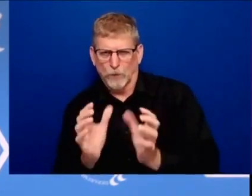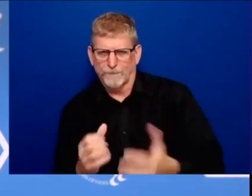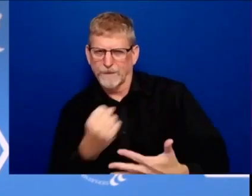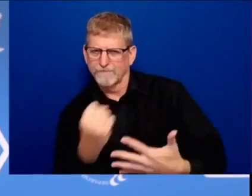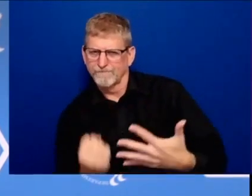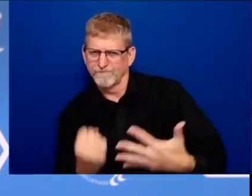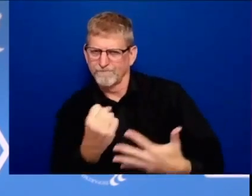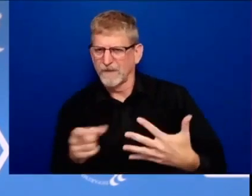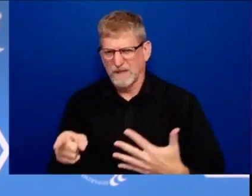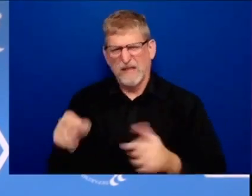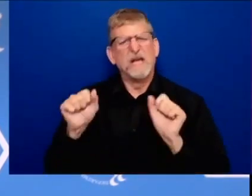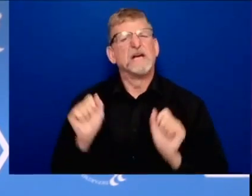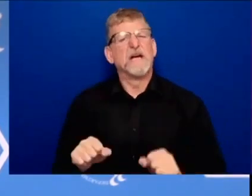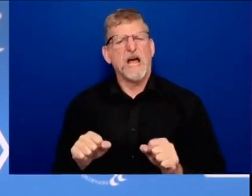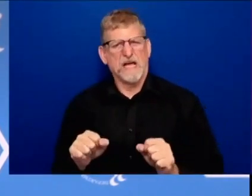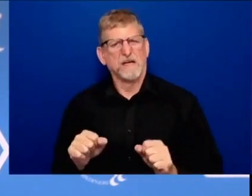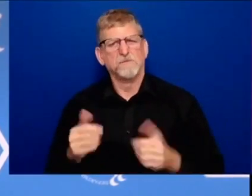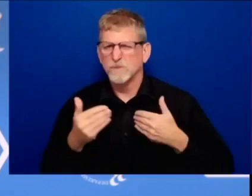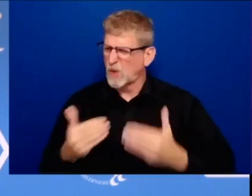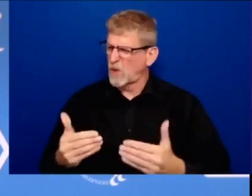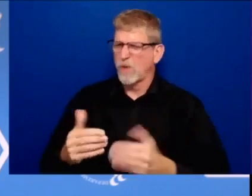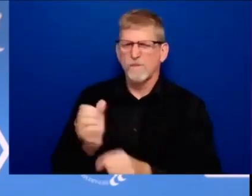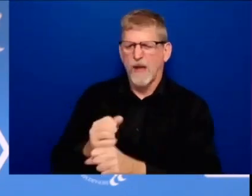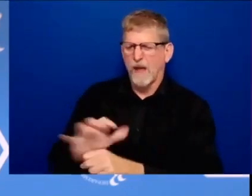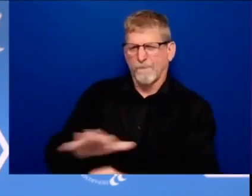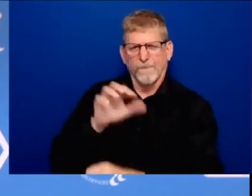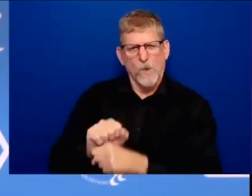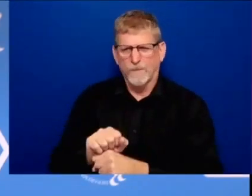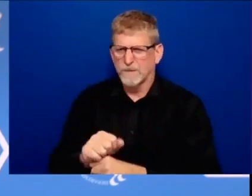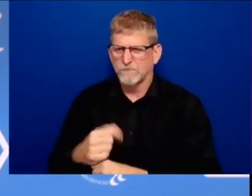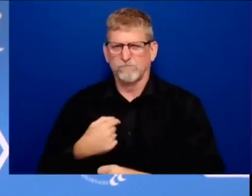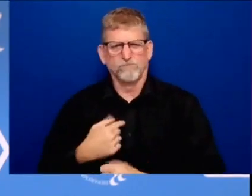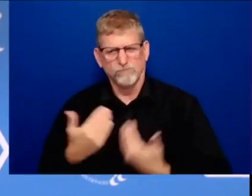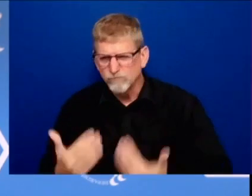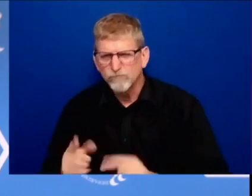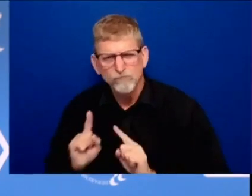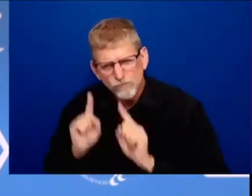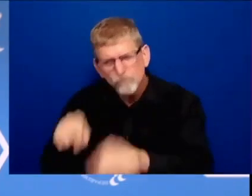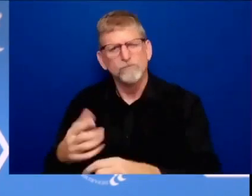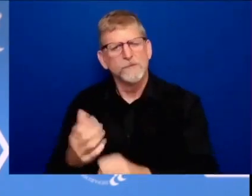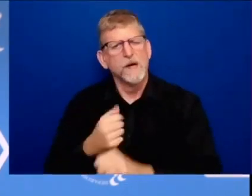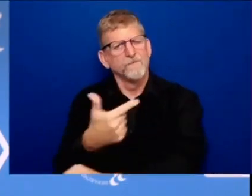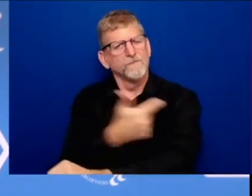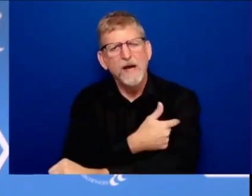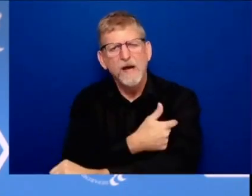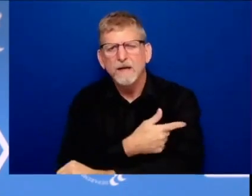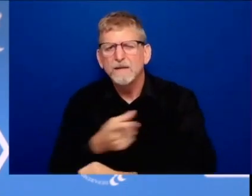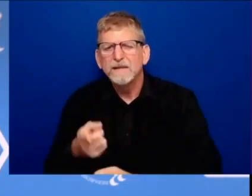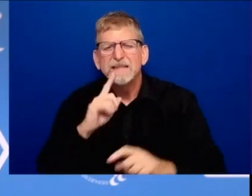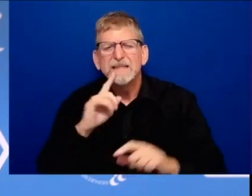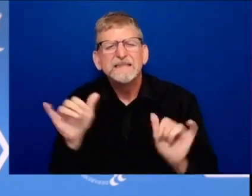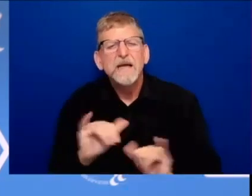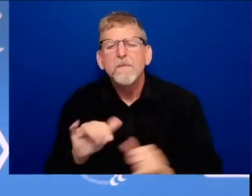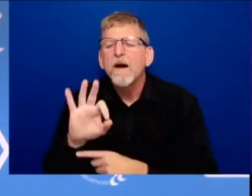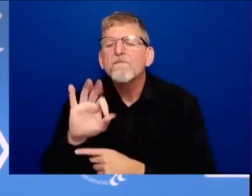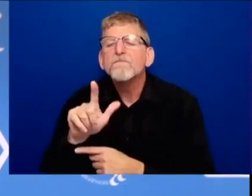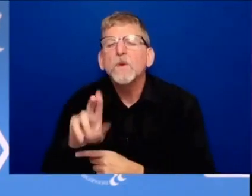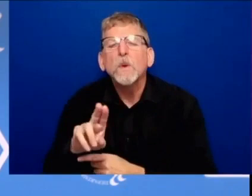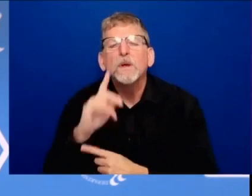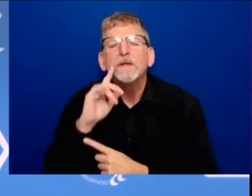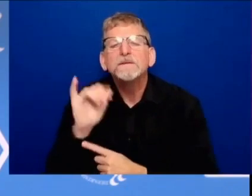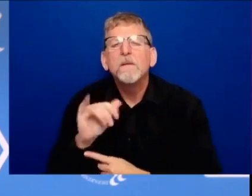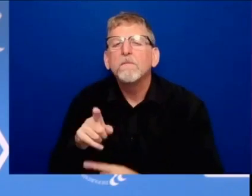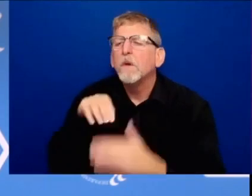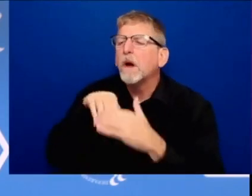an appointment now and get covet 19 vaccine shots like they would a flu shot from their pharmacy it will start today